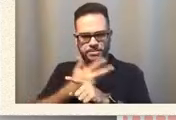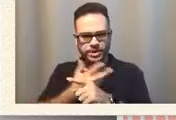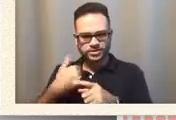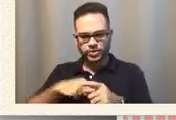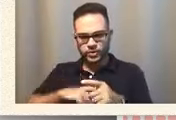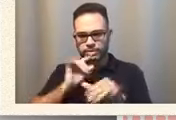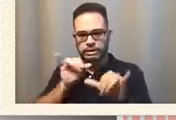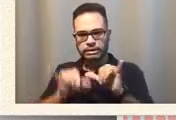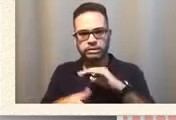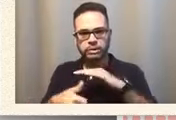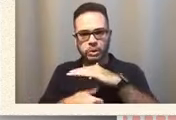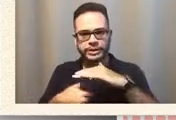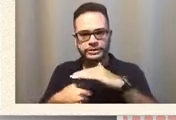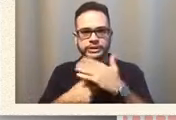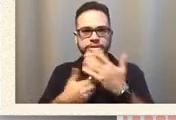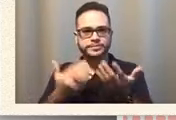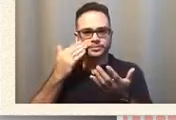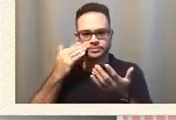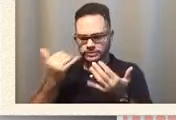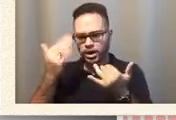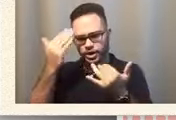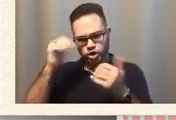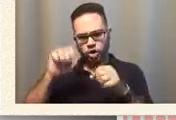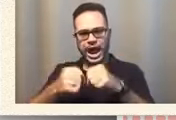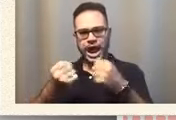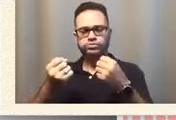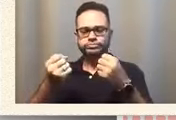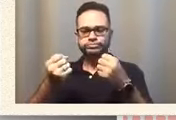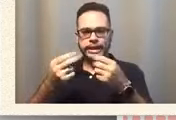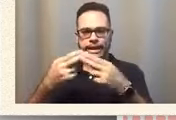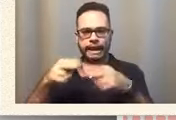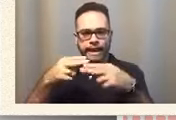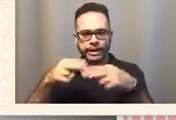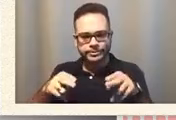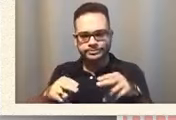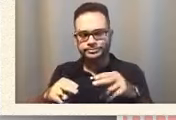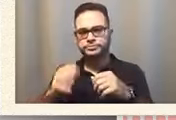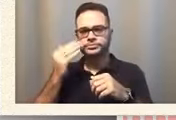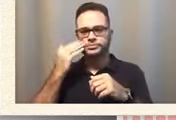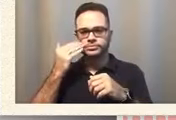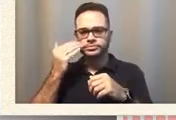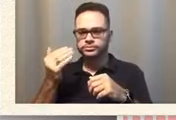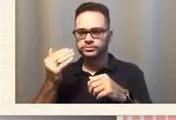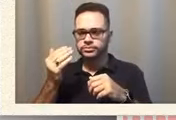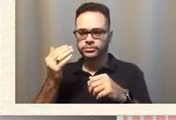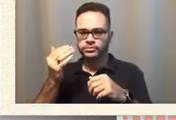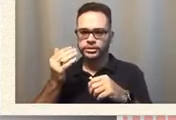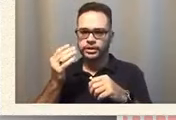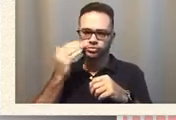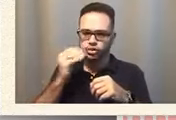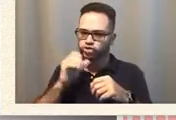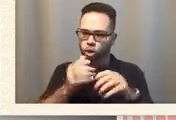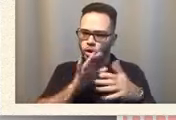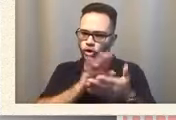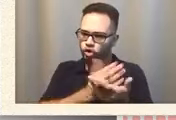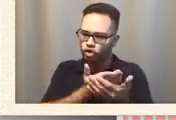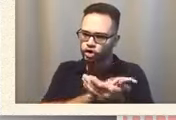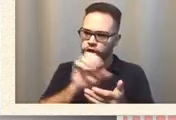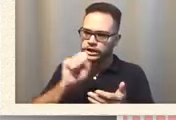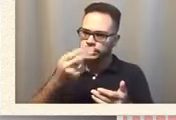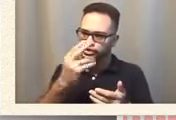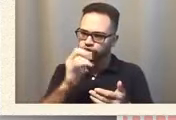he knows how to break an egg and he knows how to take a shelf because he knows we don't cook the shelf we only cook the yolk and the